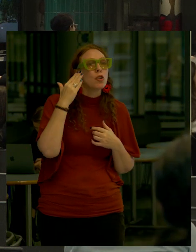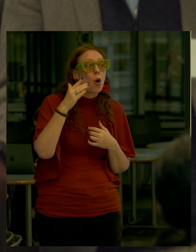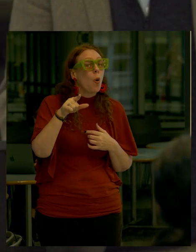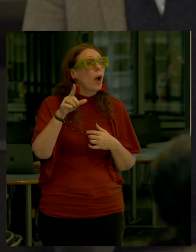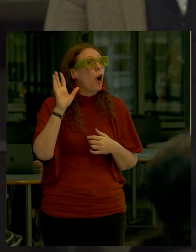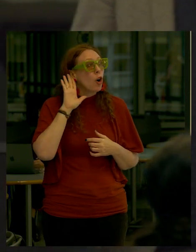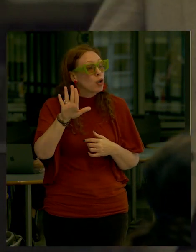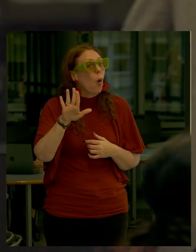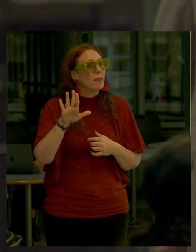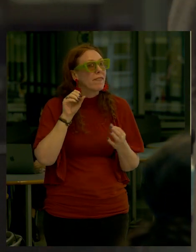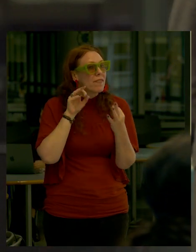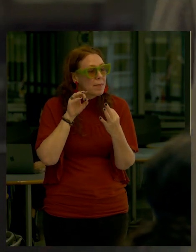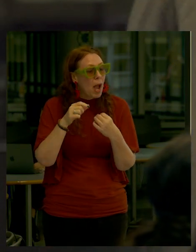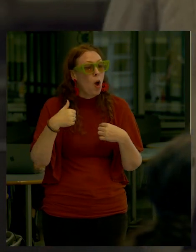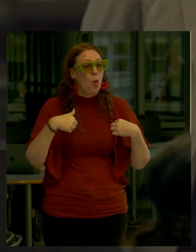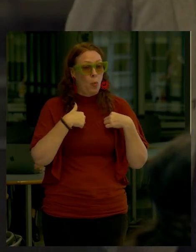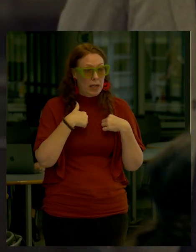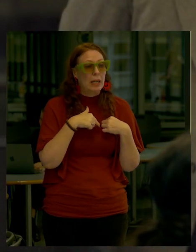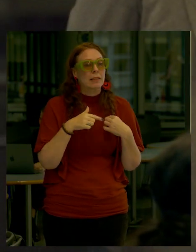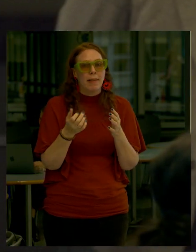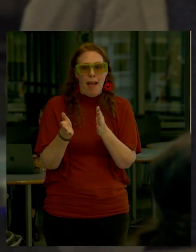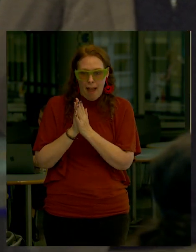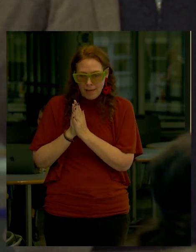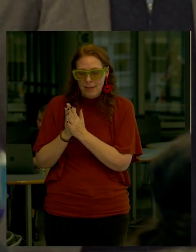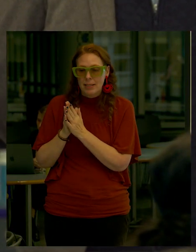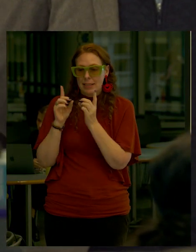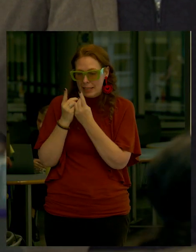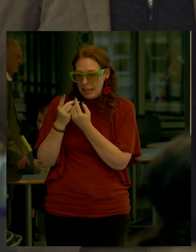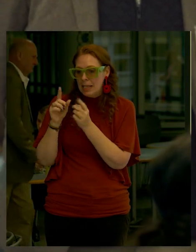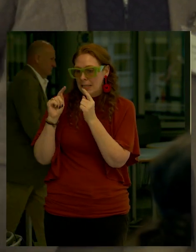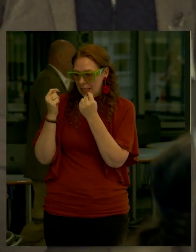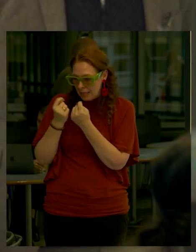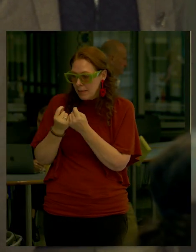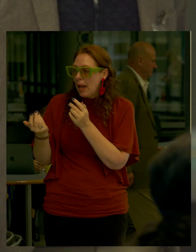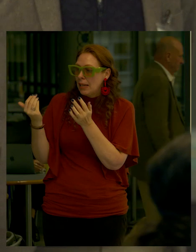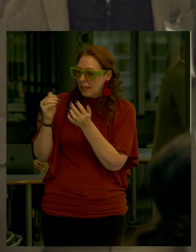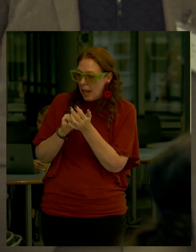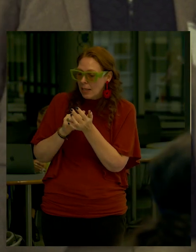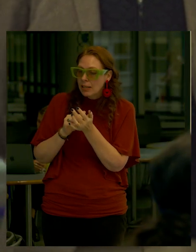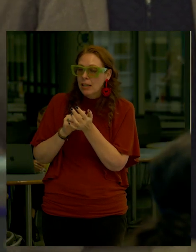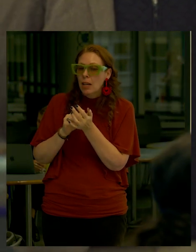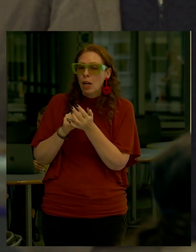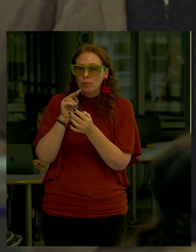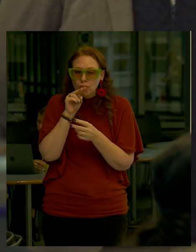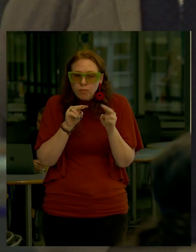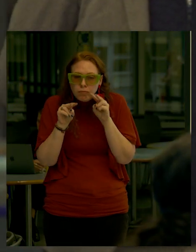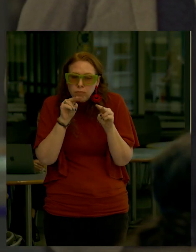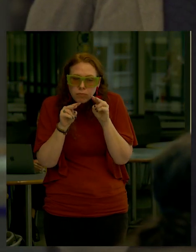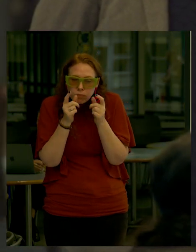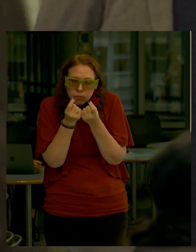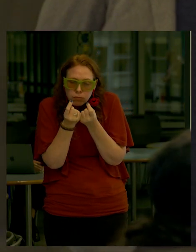you were heard I know that we, I have asked the design team to again Take a close look at that